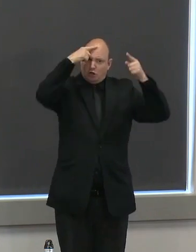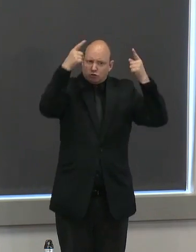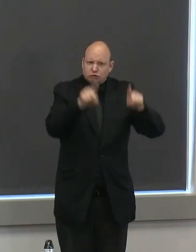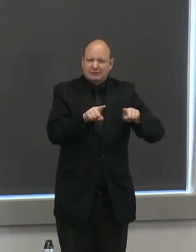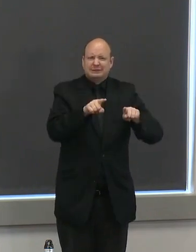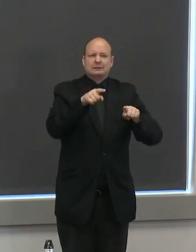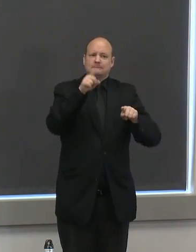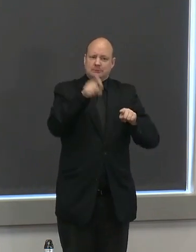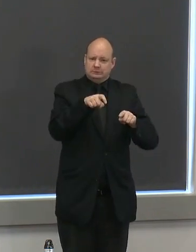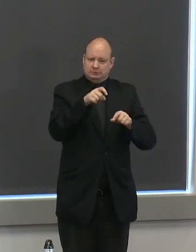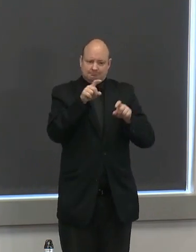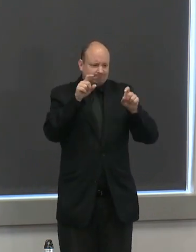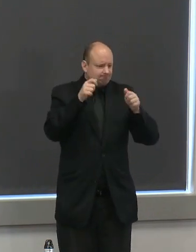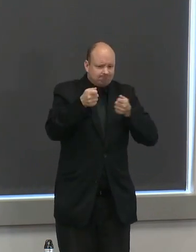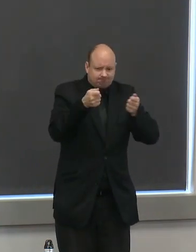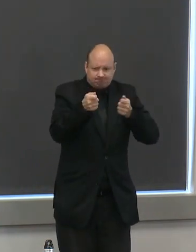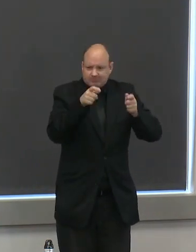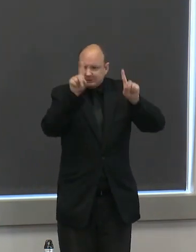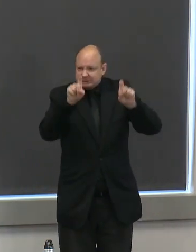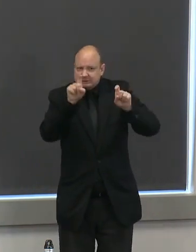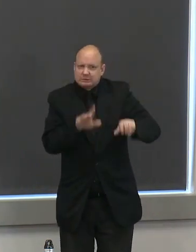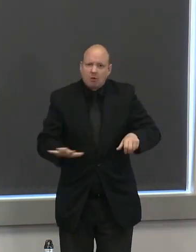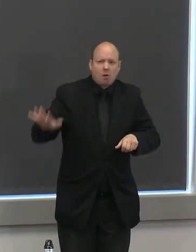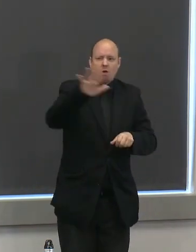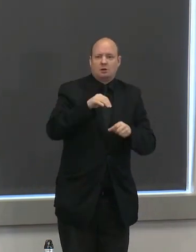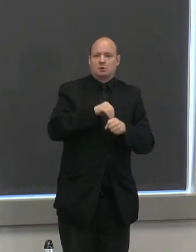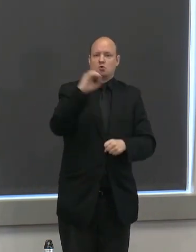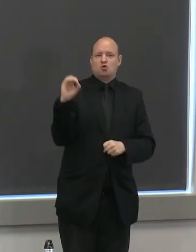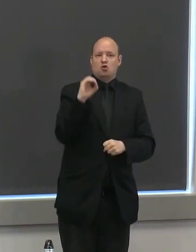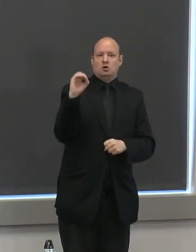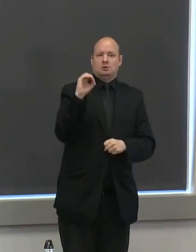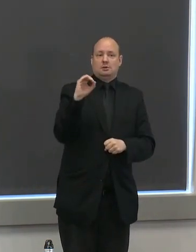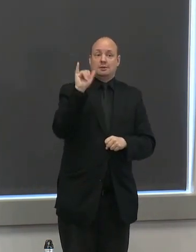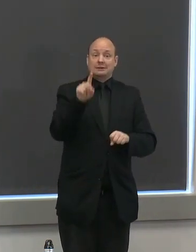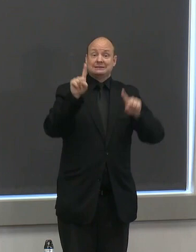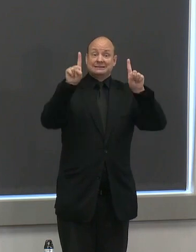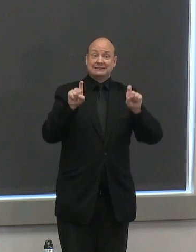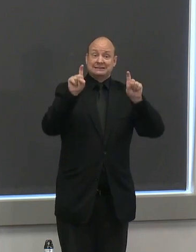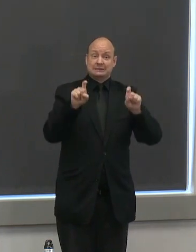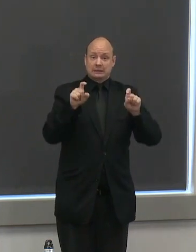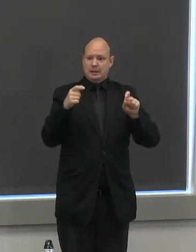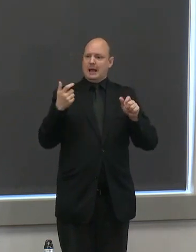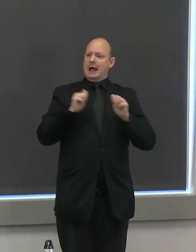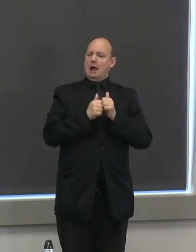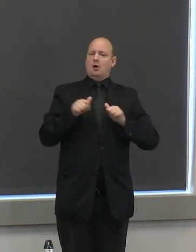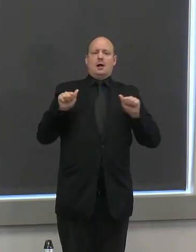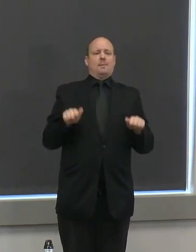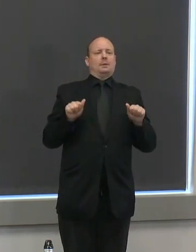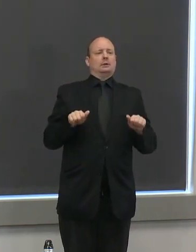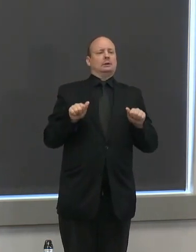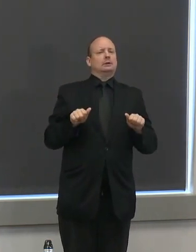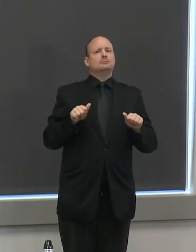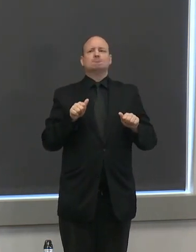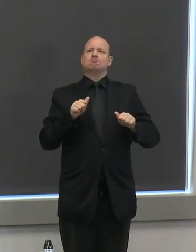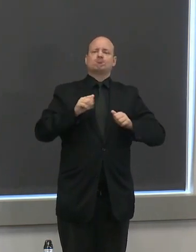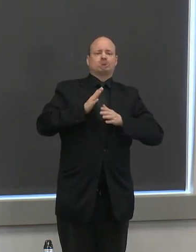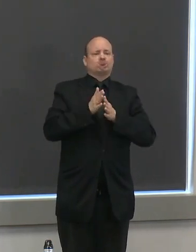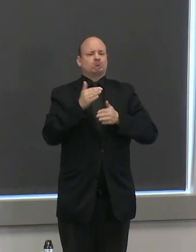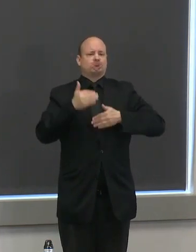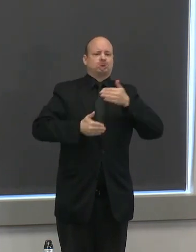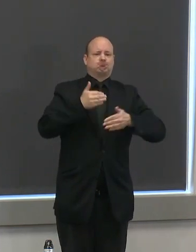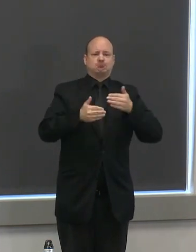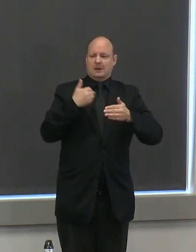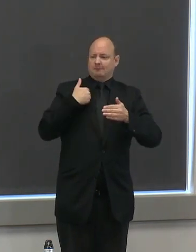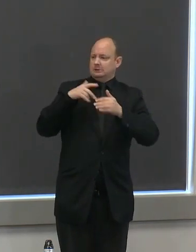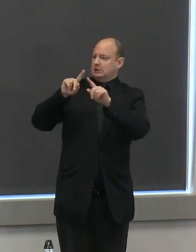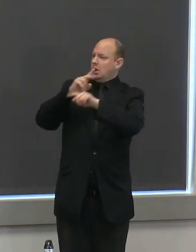in this approach testing capacity will be managed not as six separate hospitals but